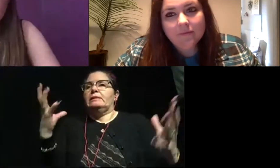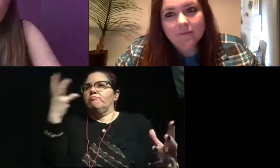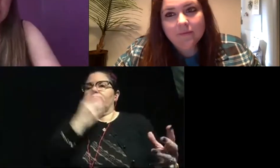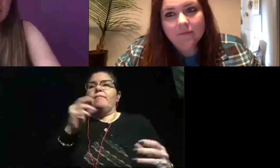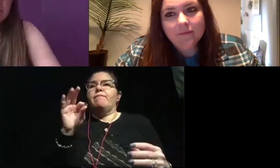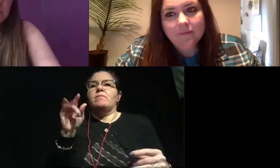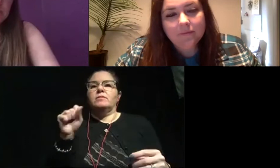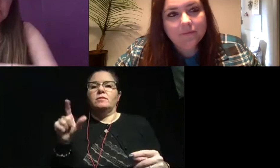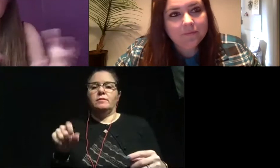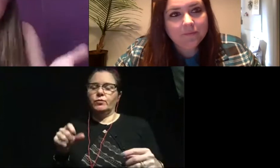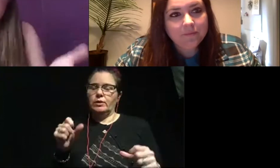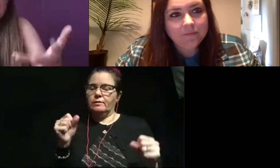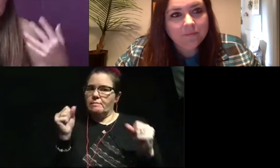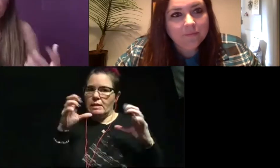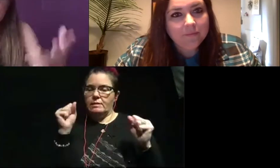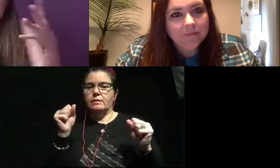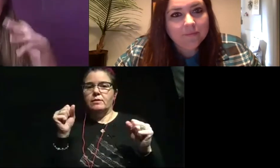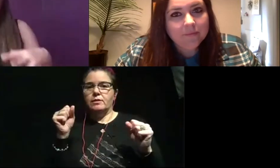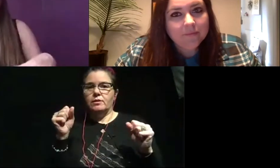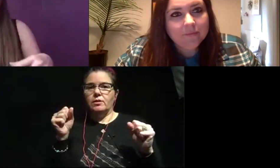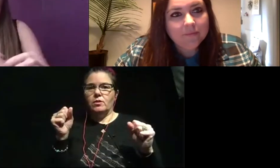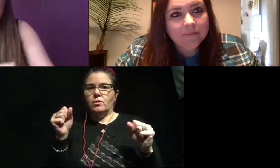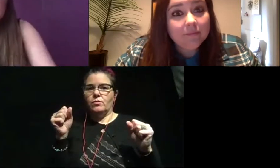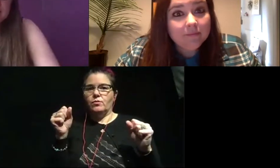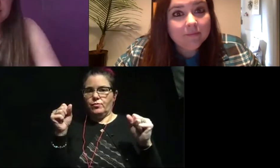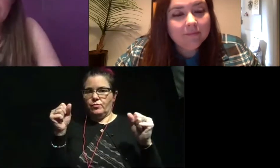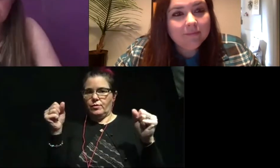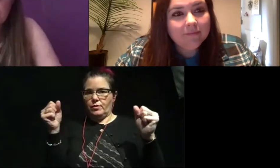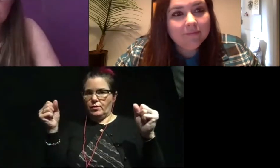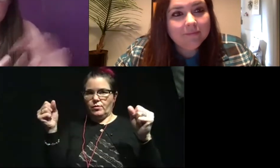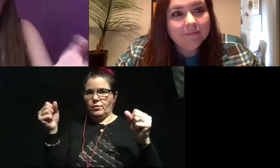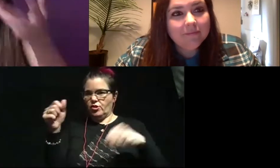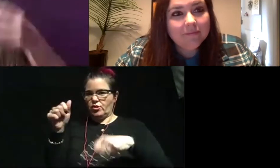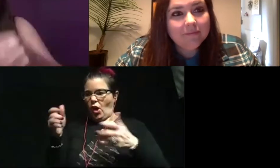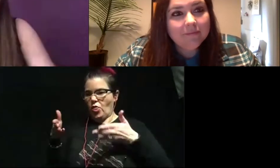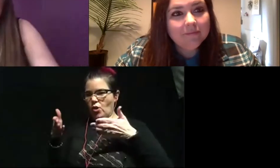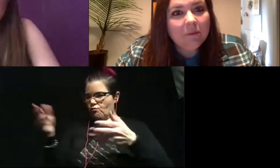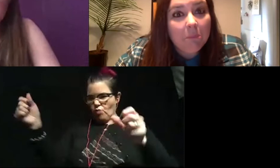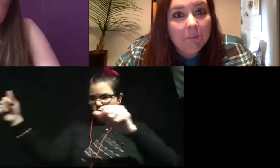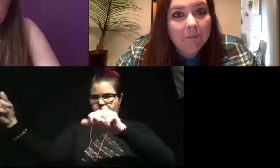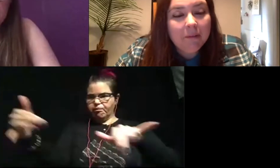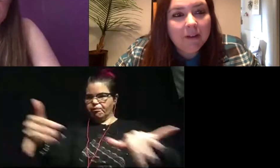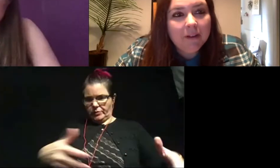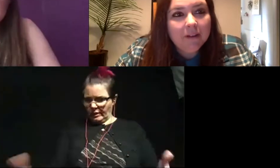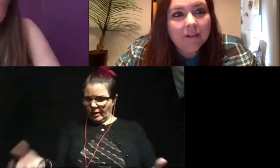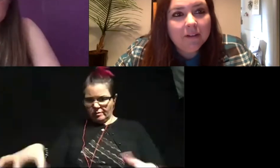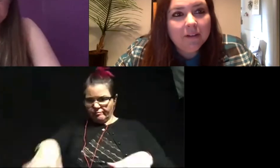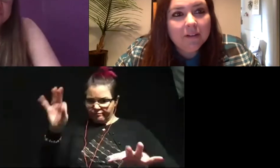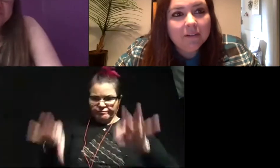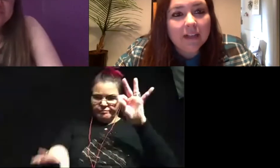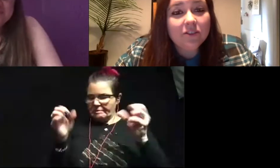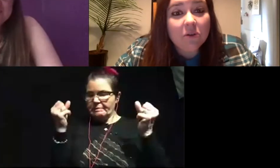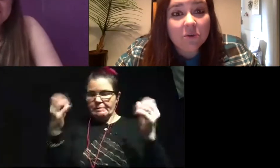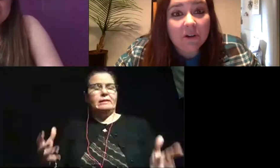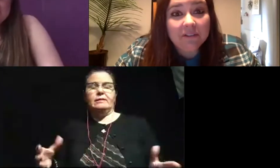where you can just find them raining out of the side of the road. You can just pick up a whole bunch and walk away. It's magical.